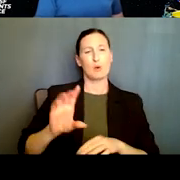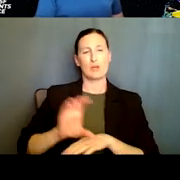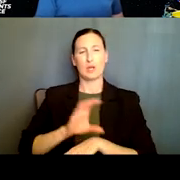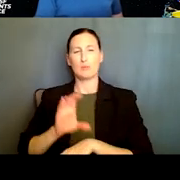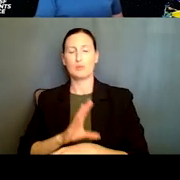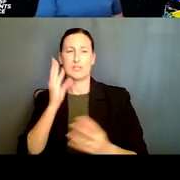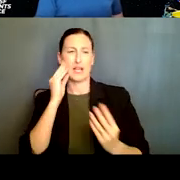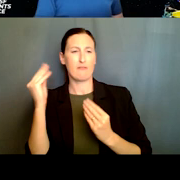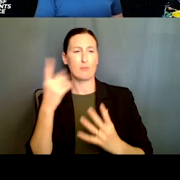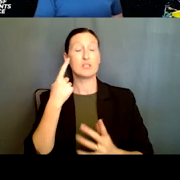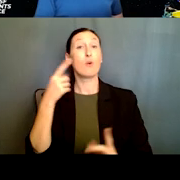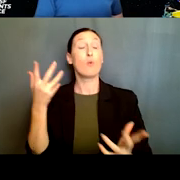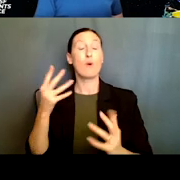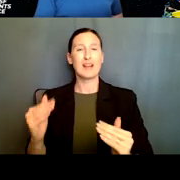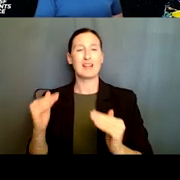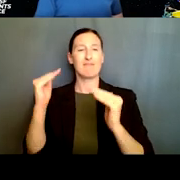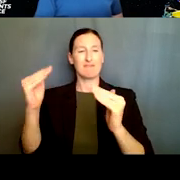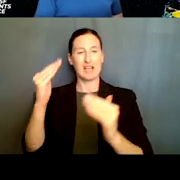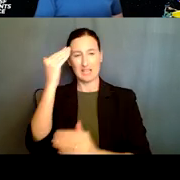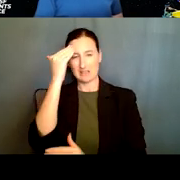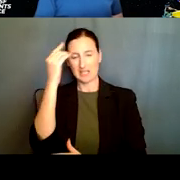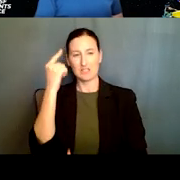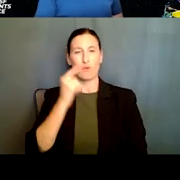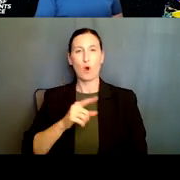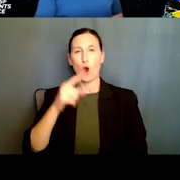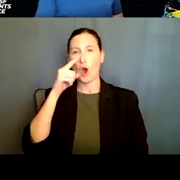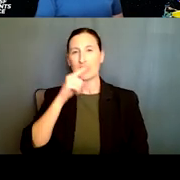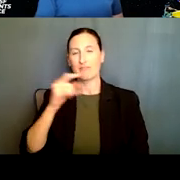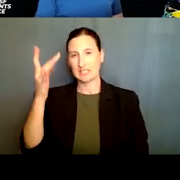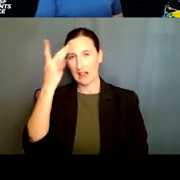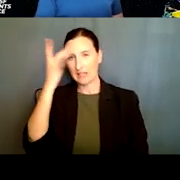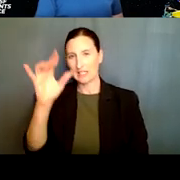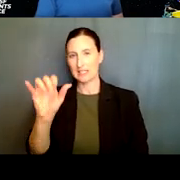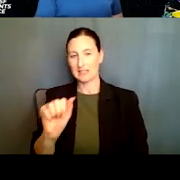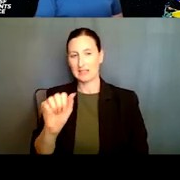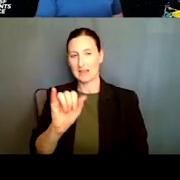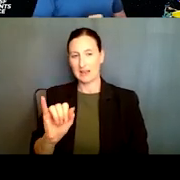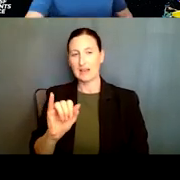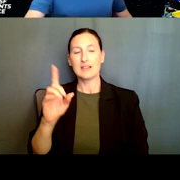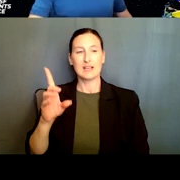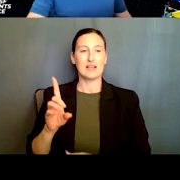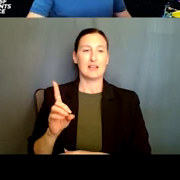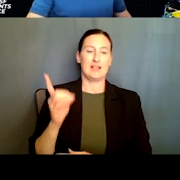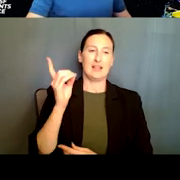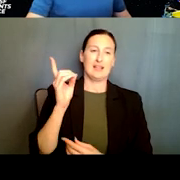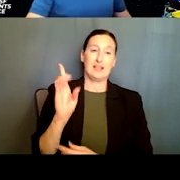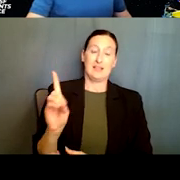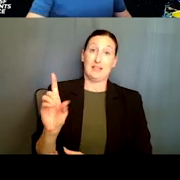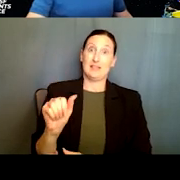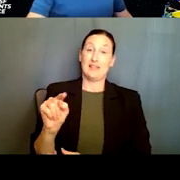advance knowledge of artificial intelligence, data management, assistive technologies, and human-centered computing.